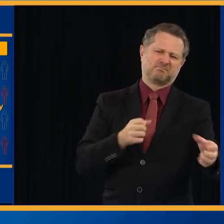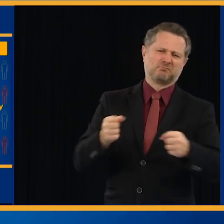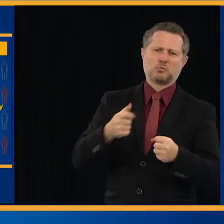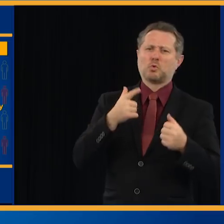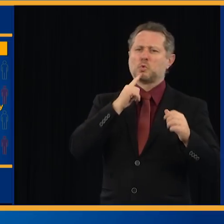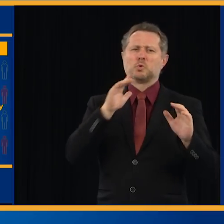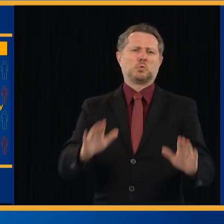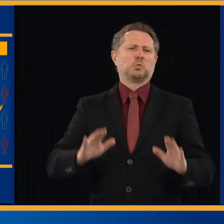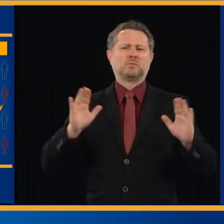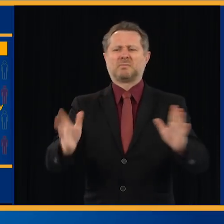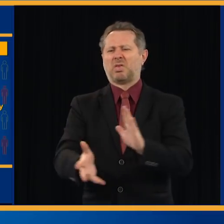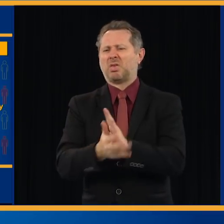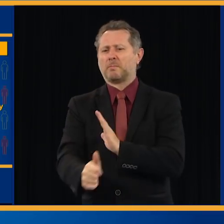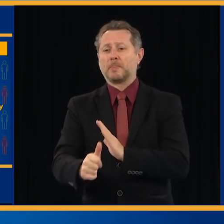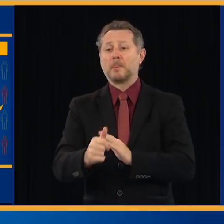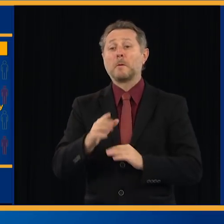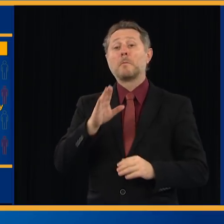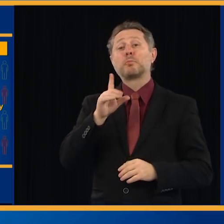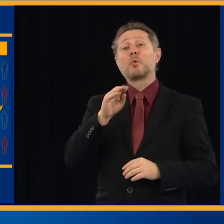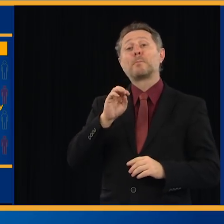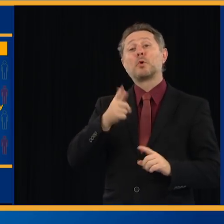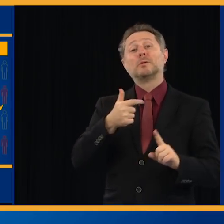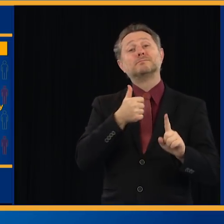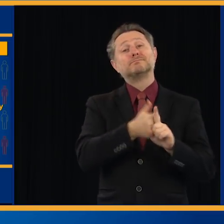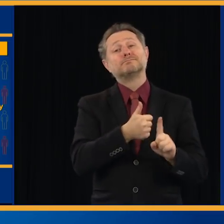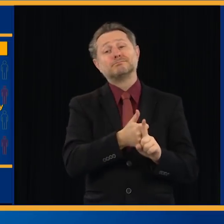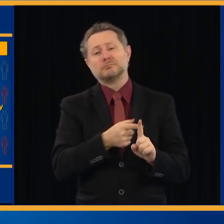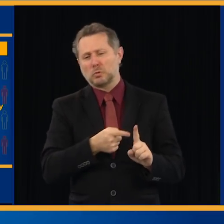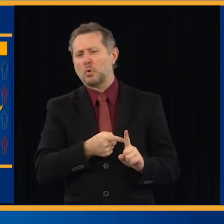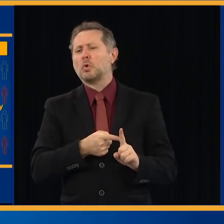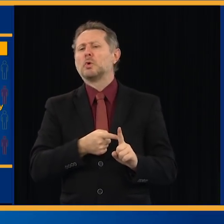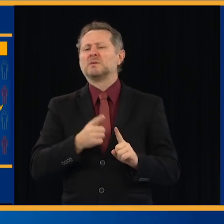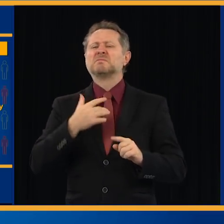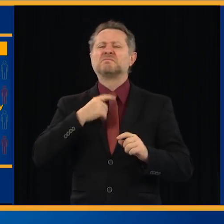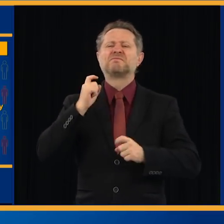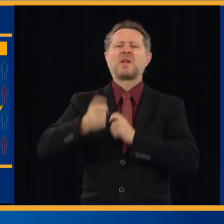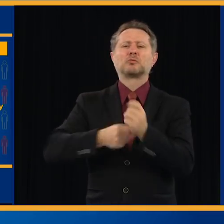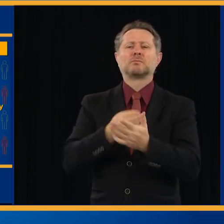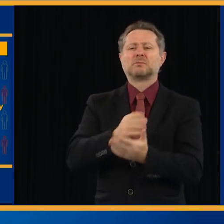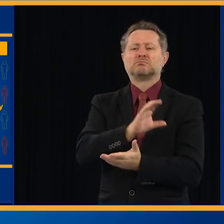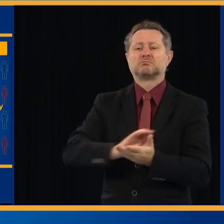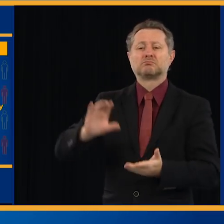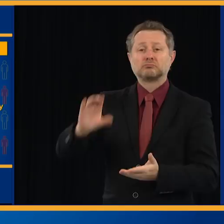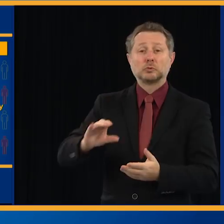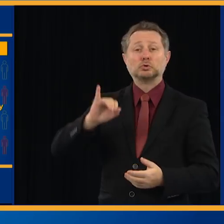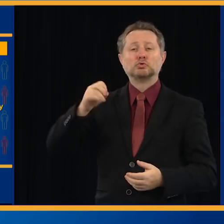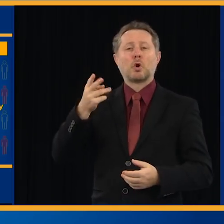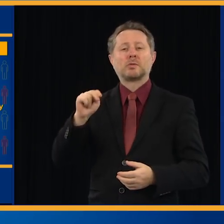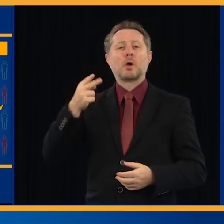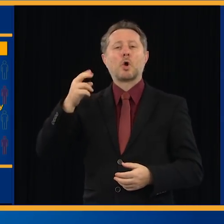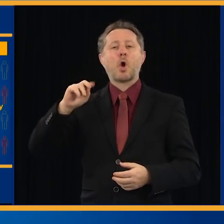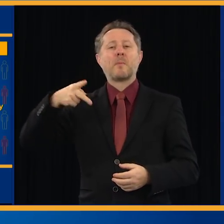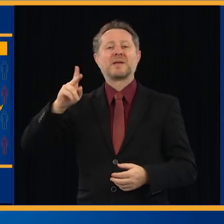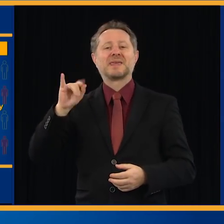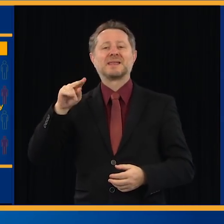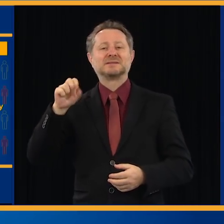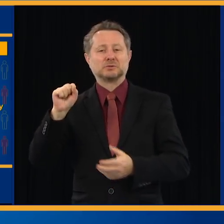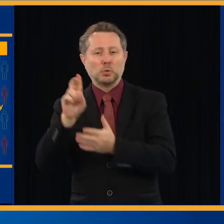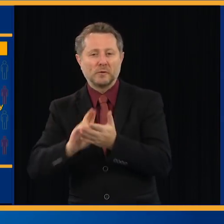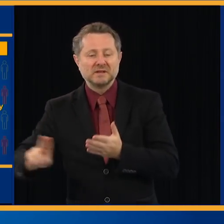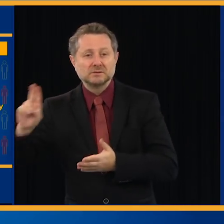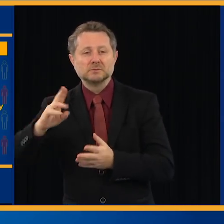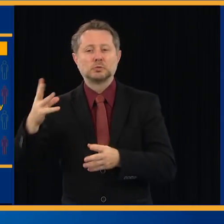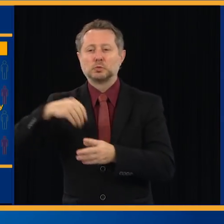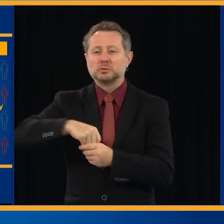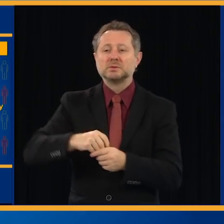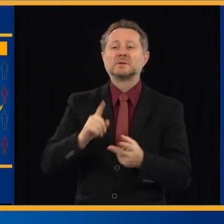Johns Hopkins University, working together with the New York State Department of Health. This is that undertaking. And it is massive.